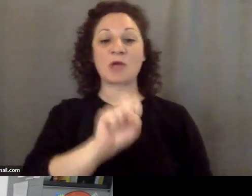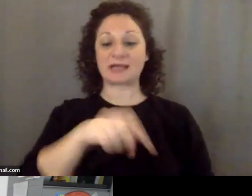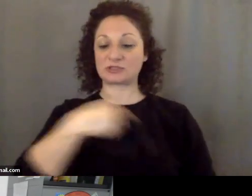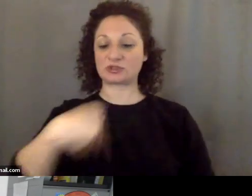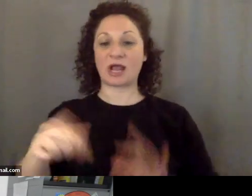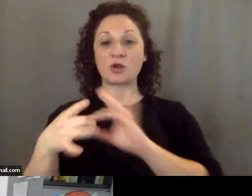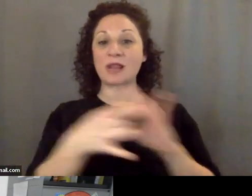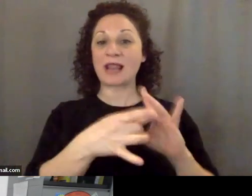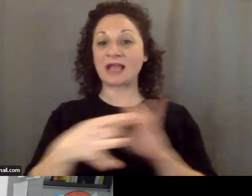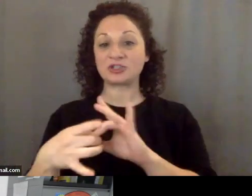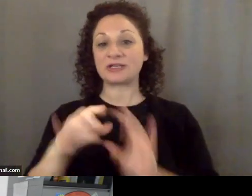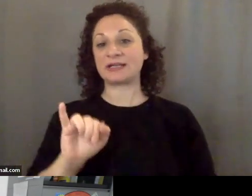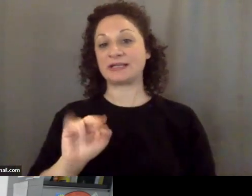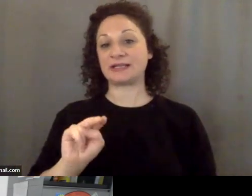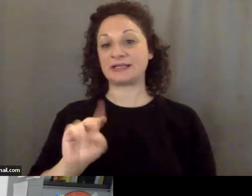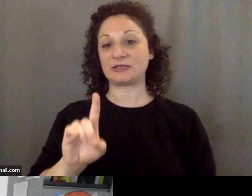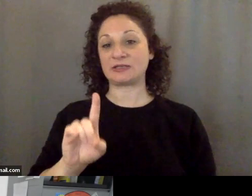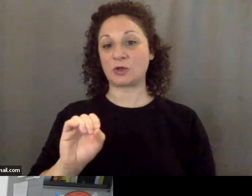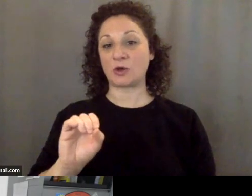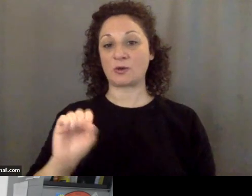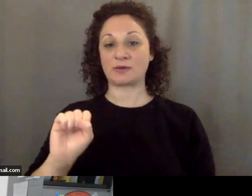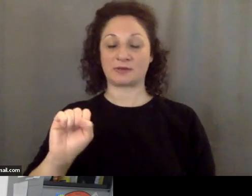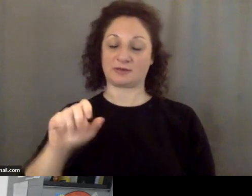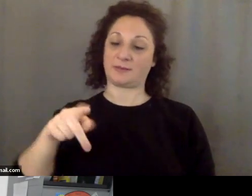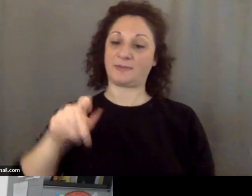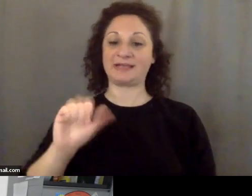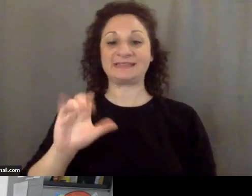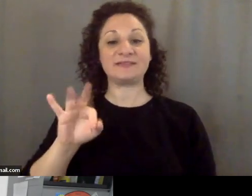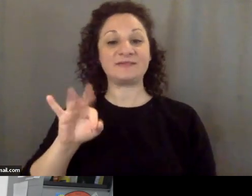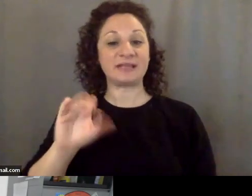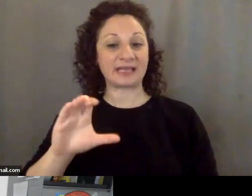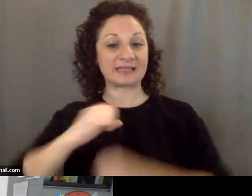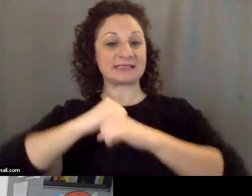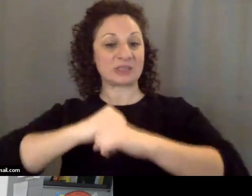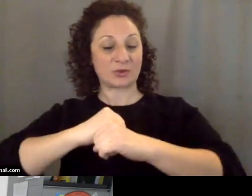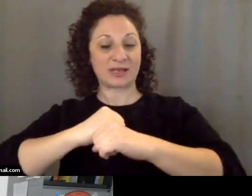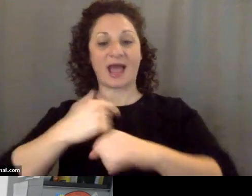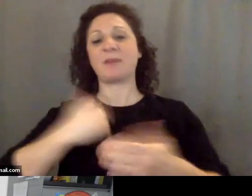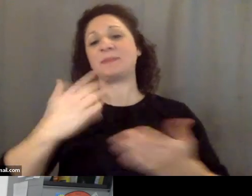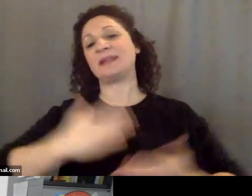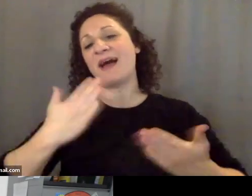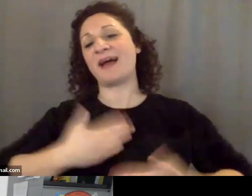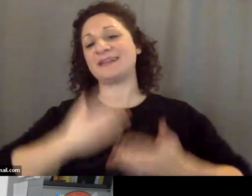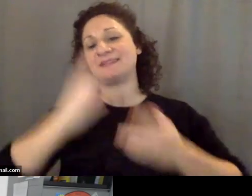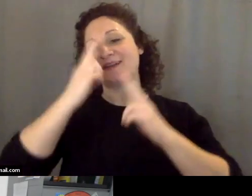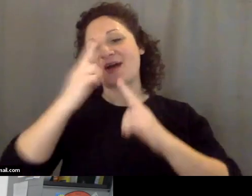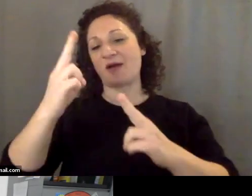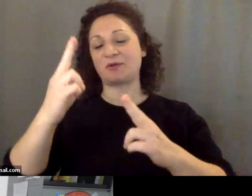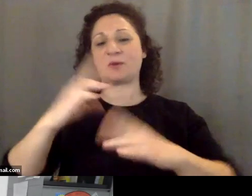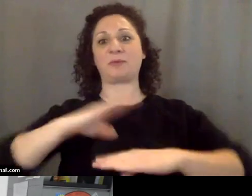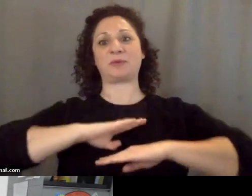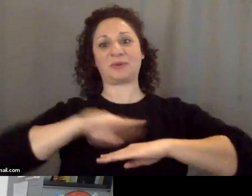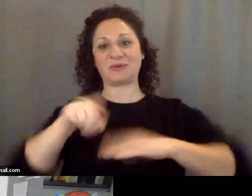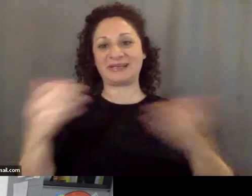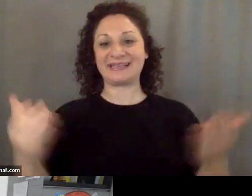Indo-Pacific Security. I am delighted and honored and very pleased that we finally have you here, Dr. Dreyer.